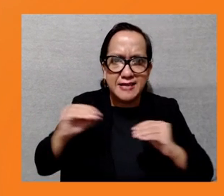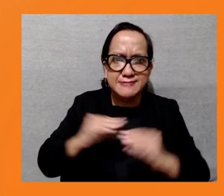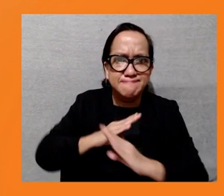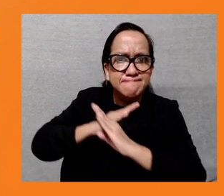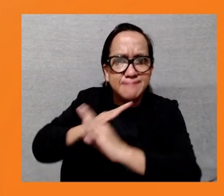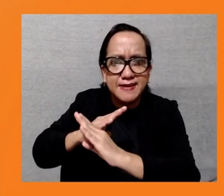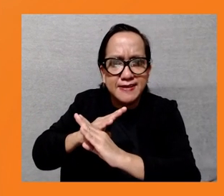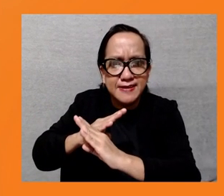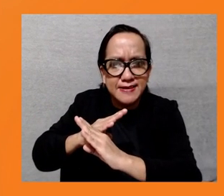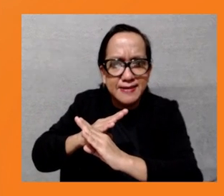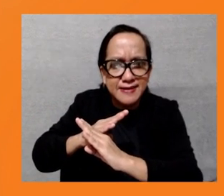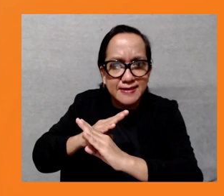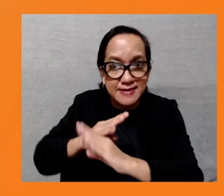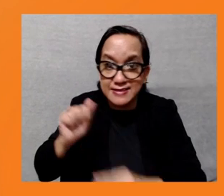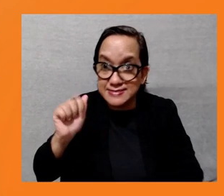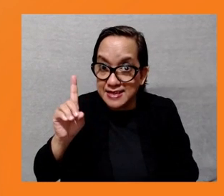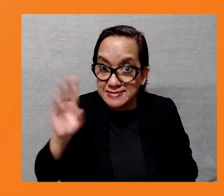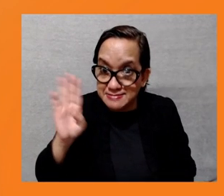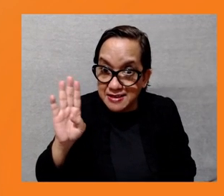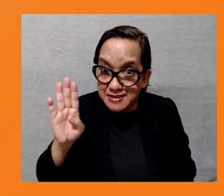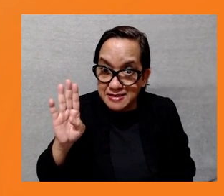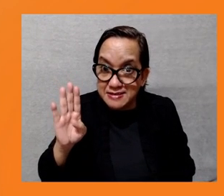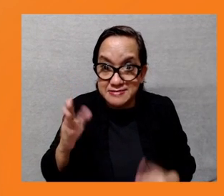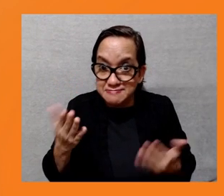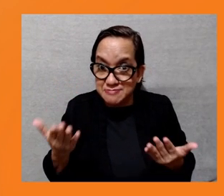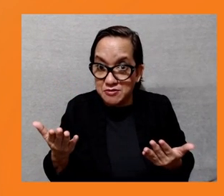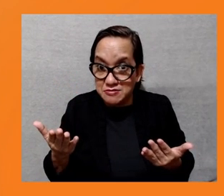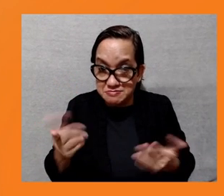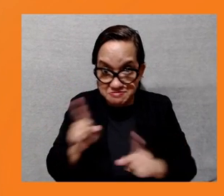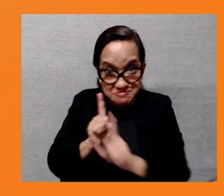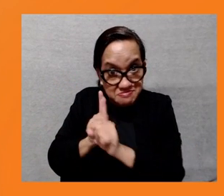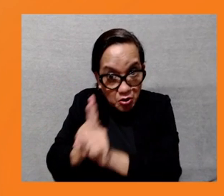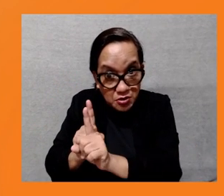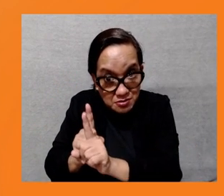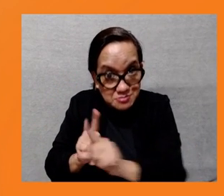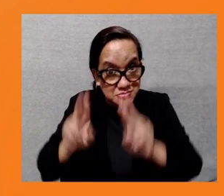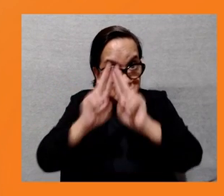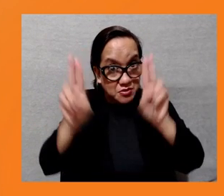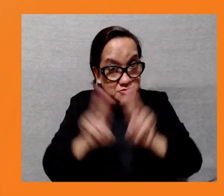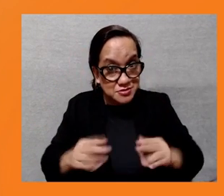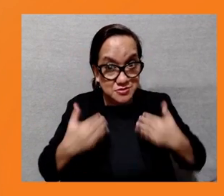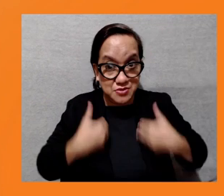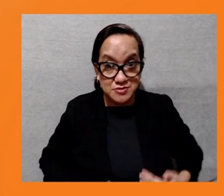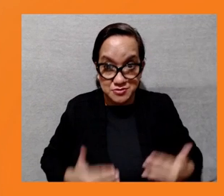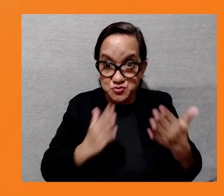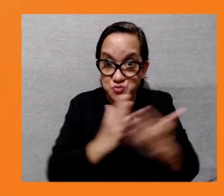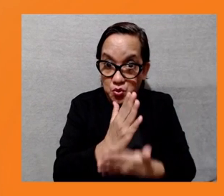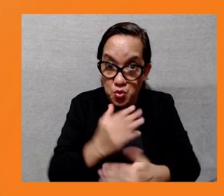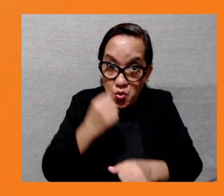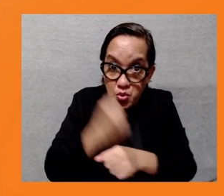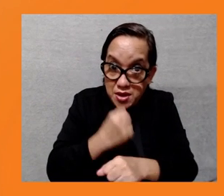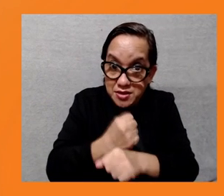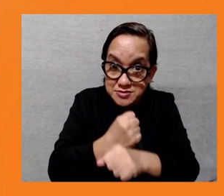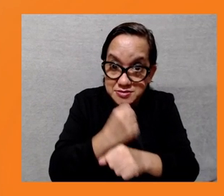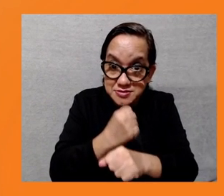human rights and labour standards? This was from Tala Batangan. On a similar note, another question is, it was mentioned